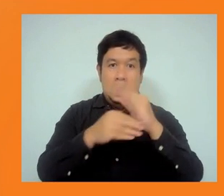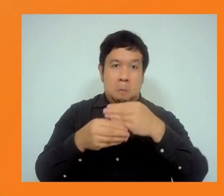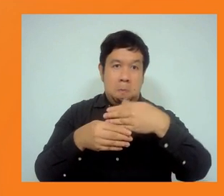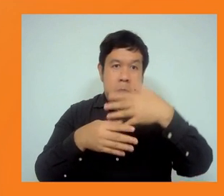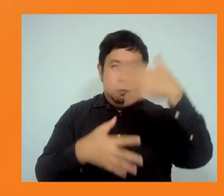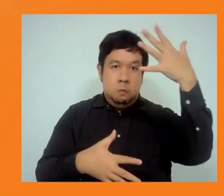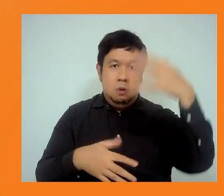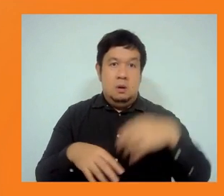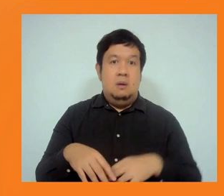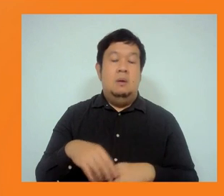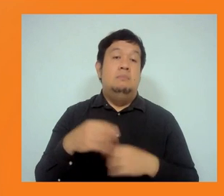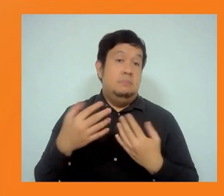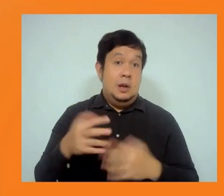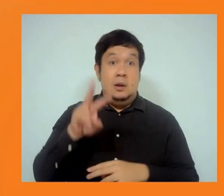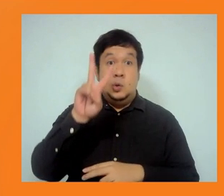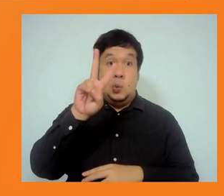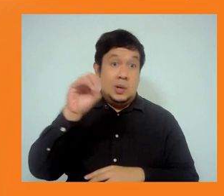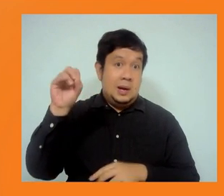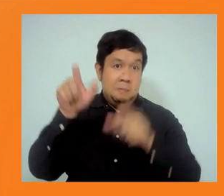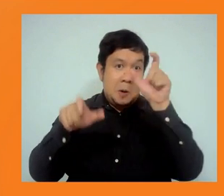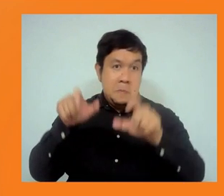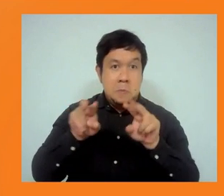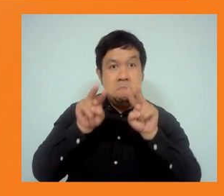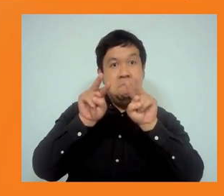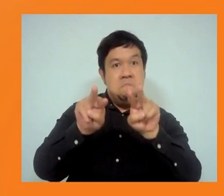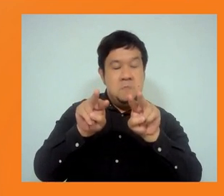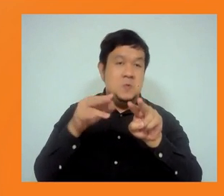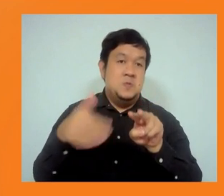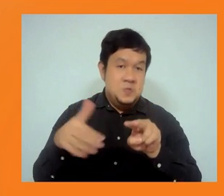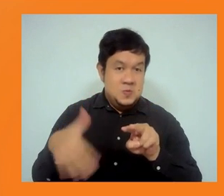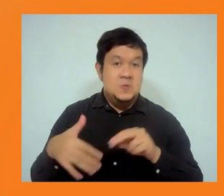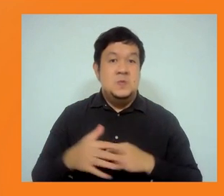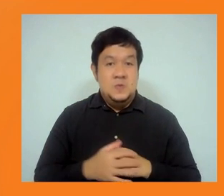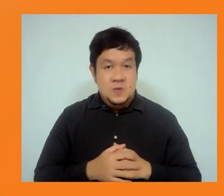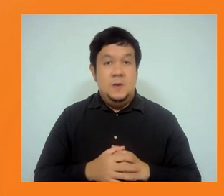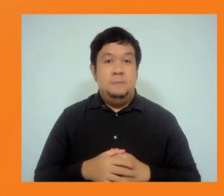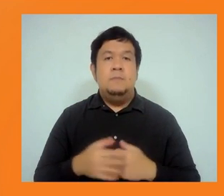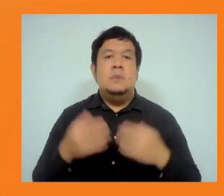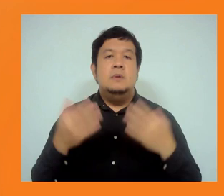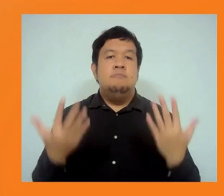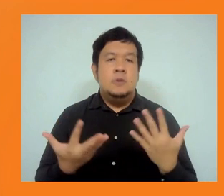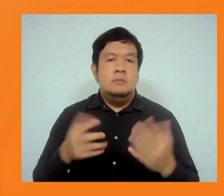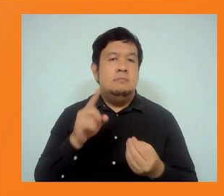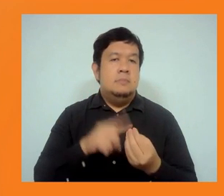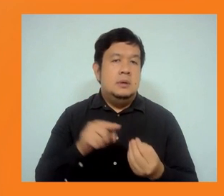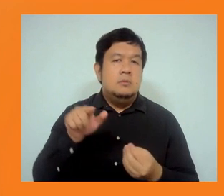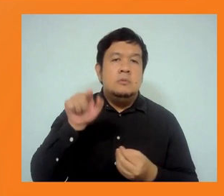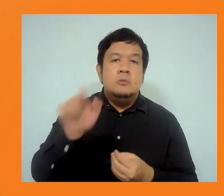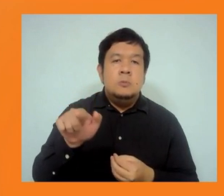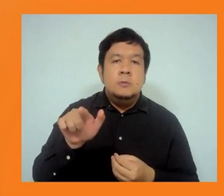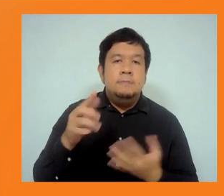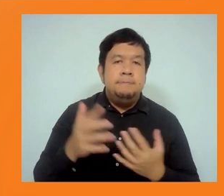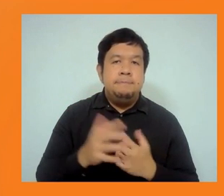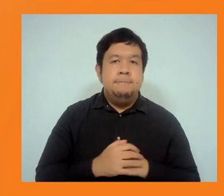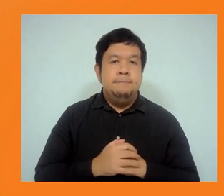this. We want to address all of those questions. So for the sake of time, Bruce, I think all of them are geared towards you.